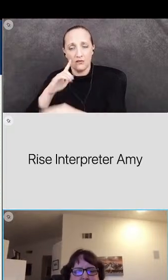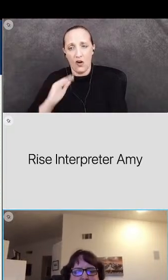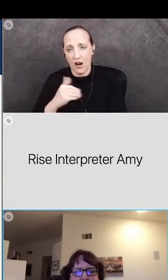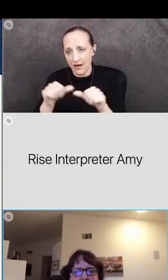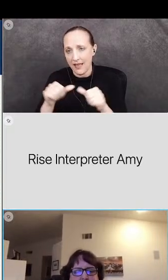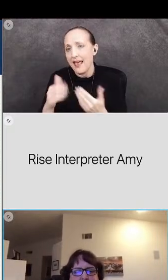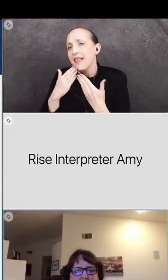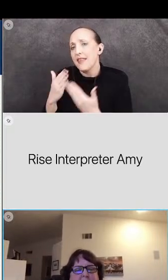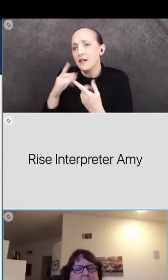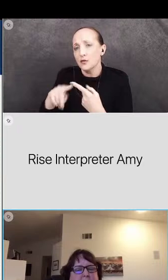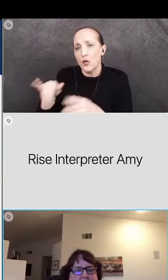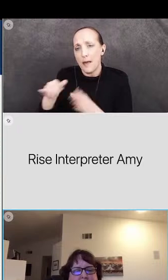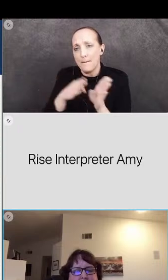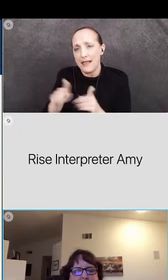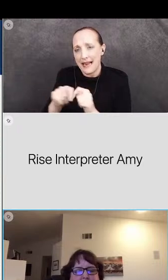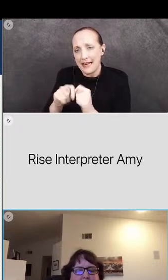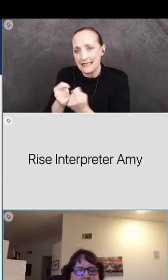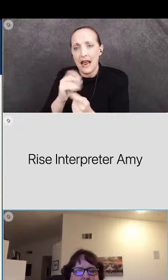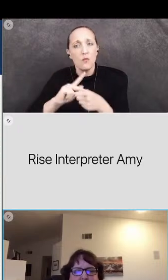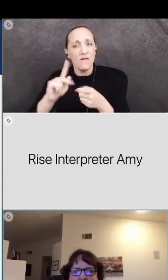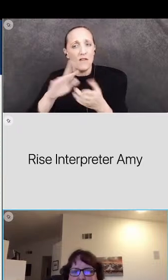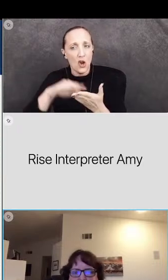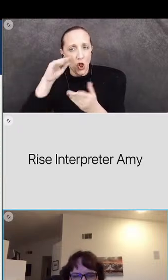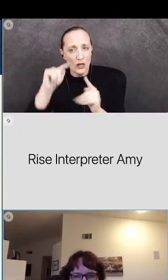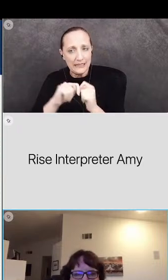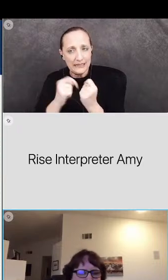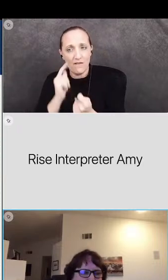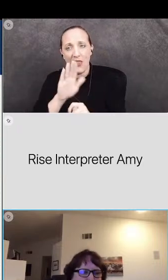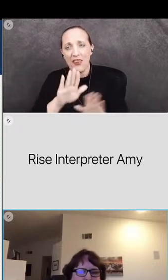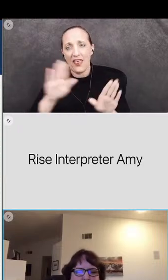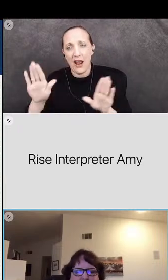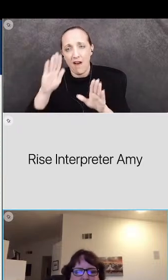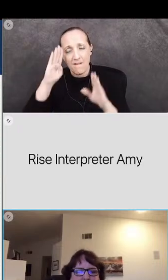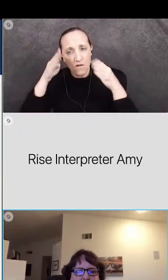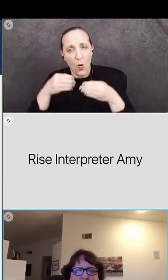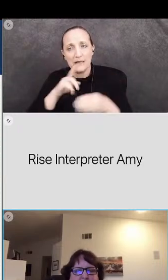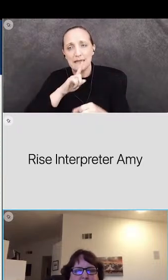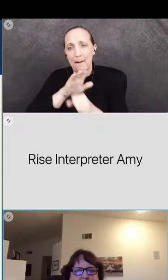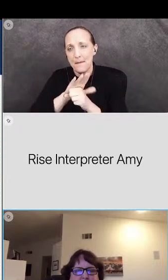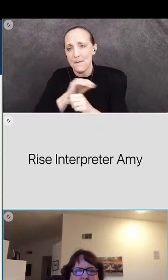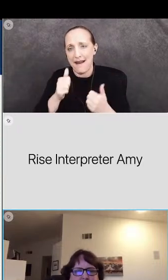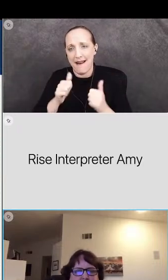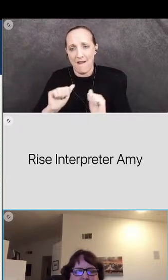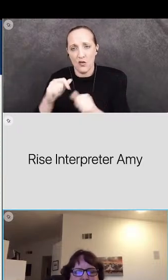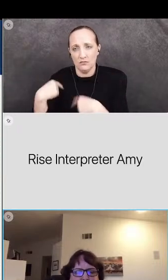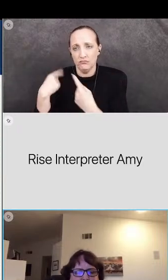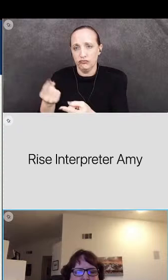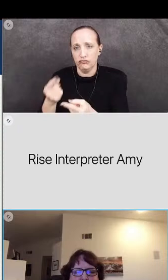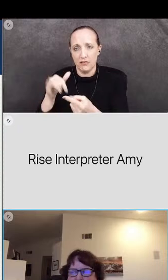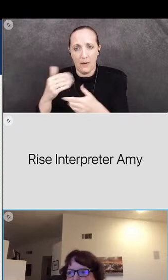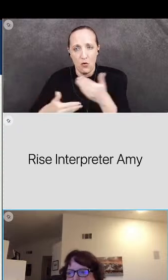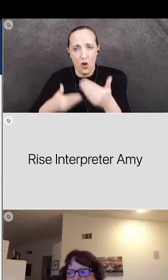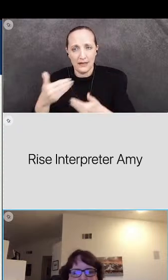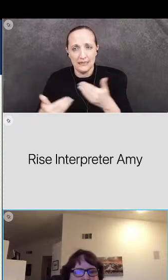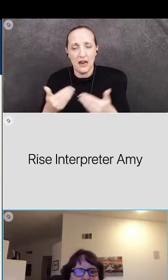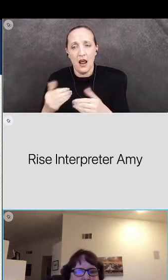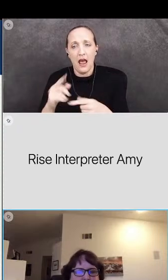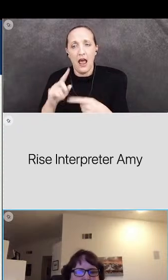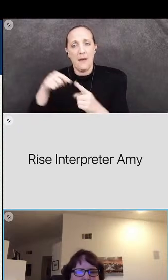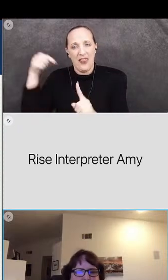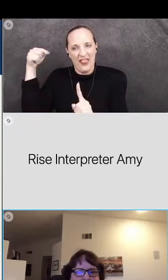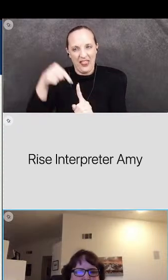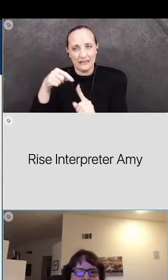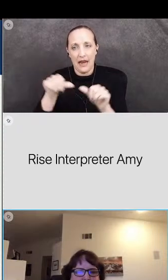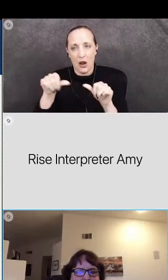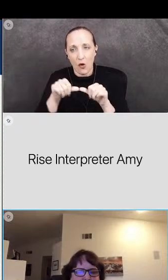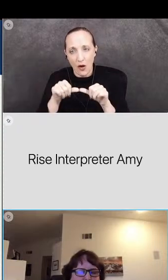on our planning team and the professional learning team for their focus their commitment and their efforts through this process around this critical area